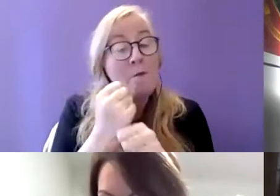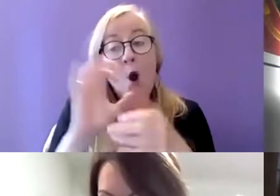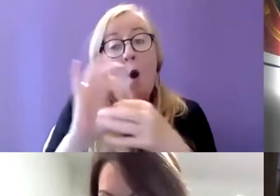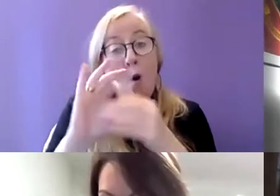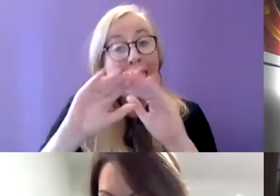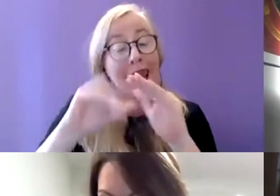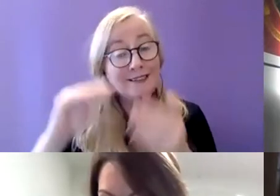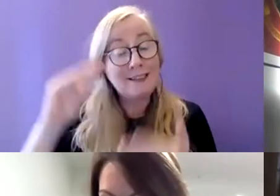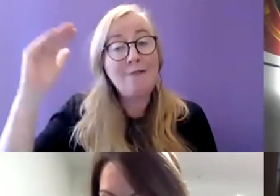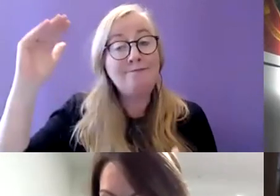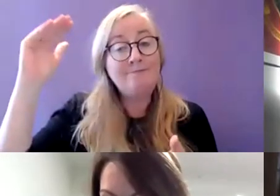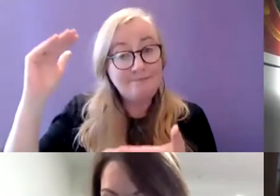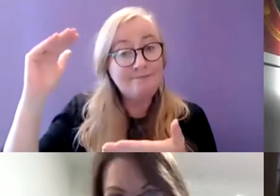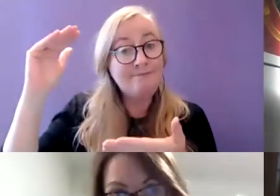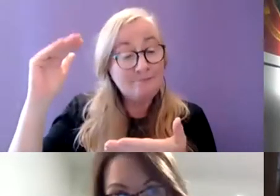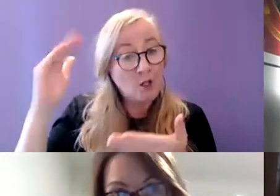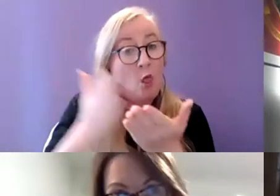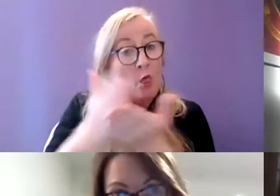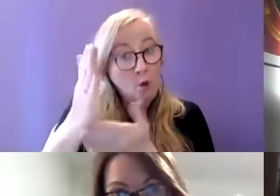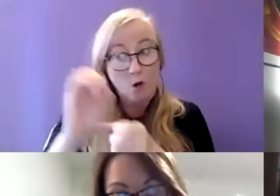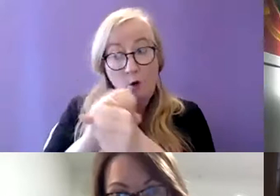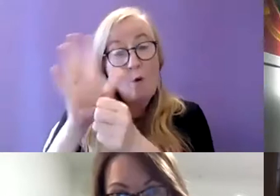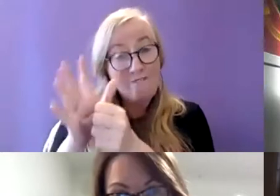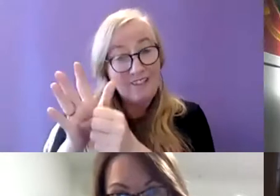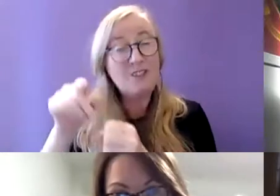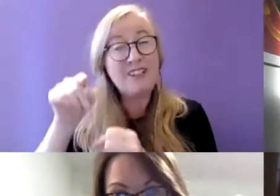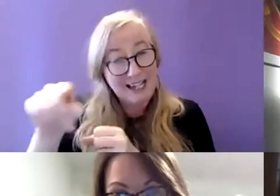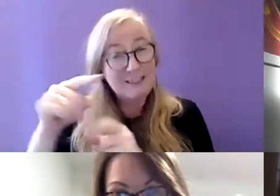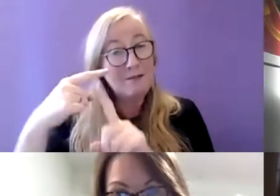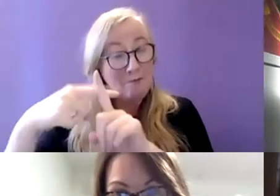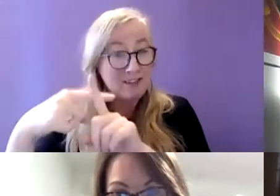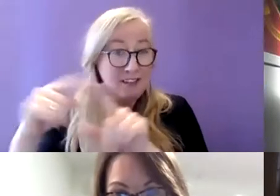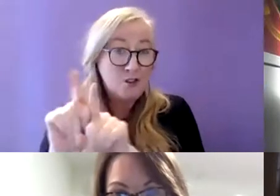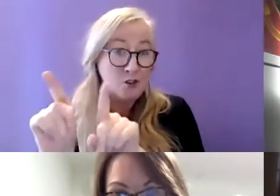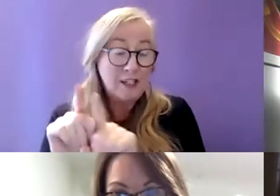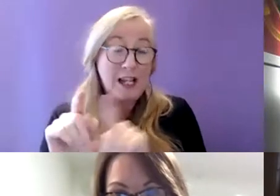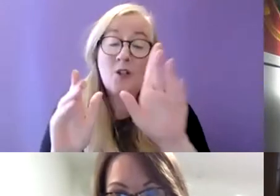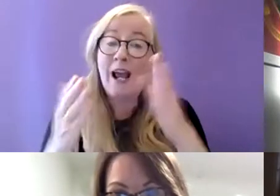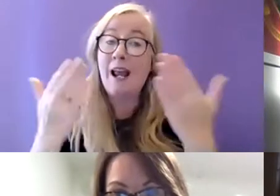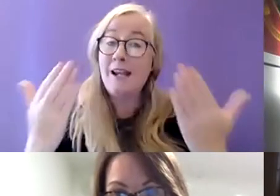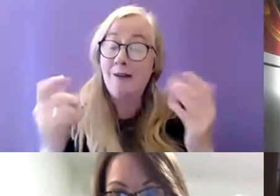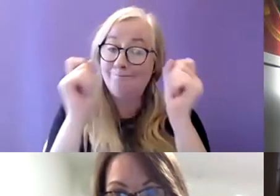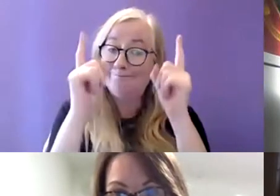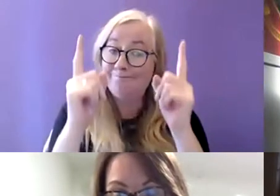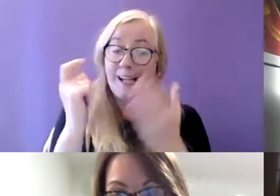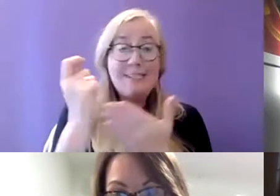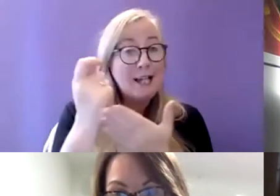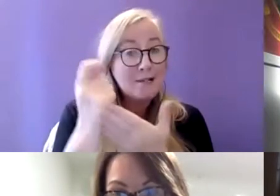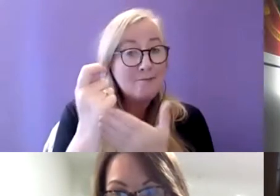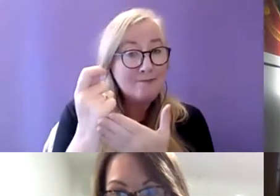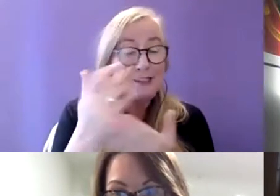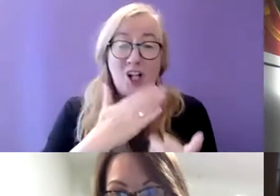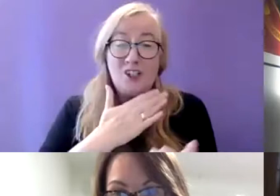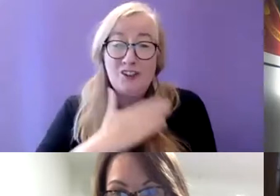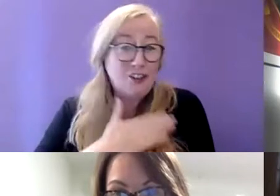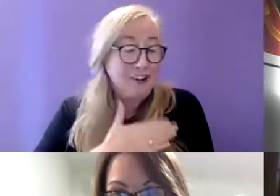been decreasing over the COVID period as well so that's positive also I'm very conscious of time and I'm sorry we